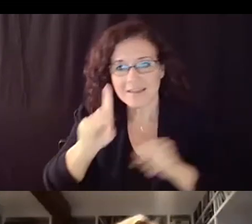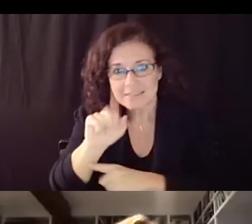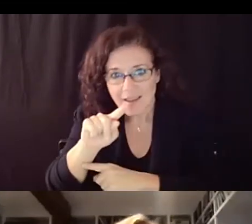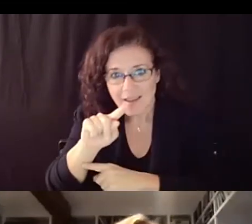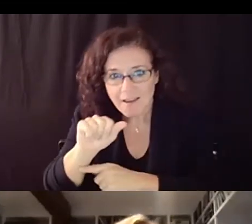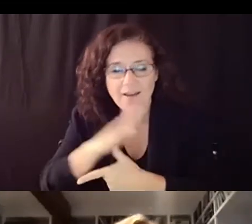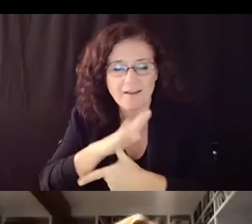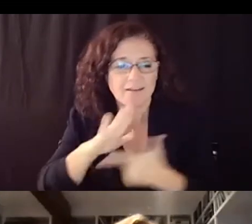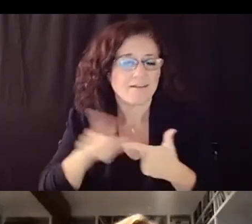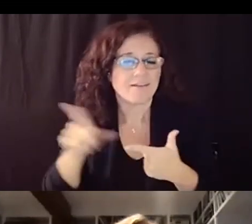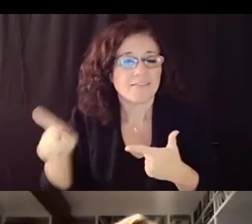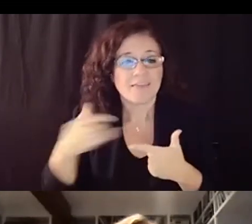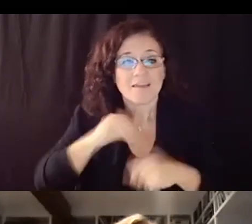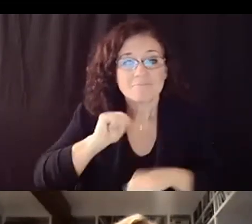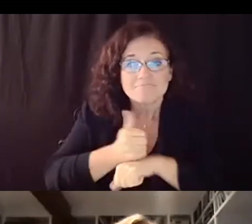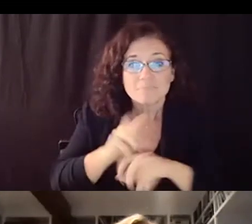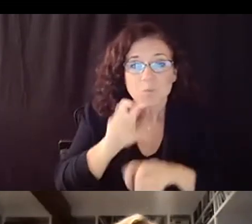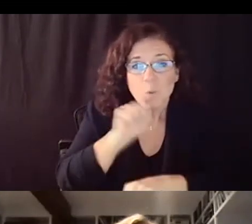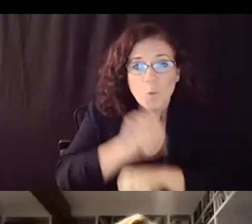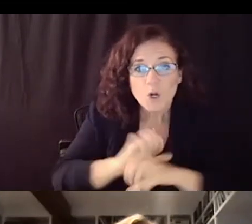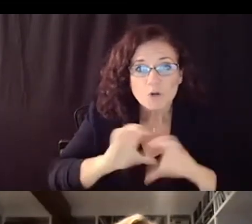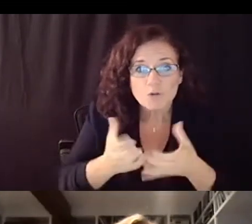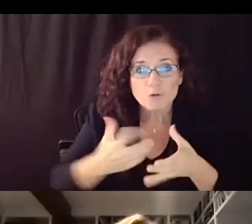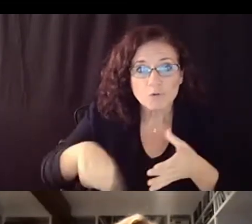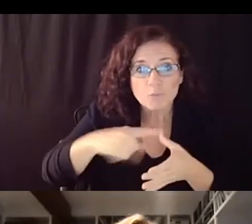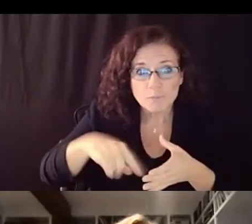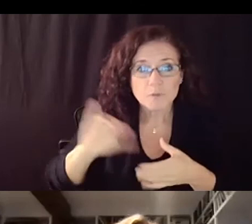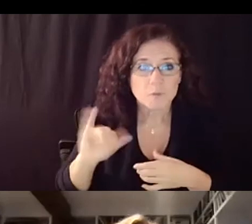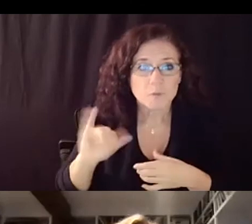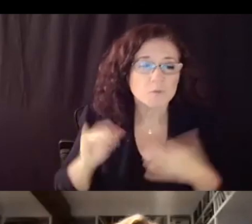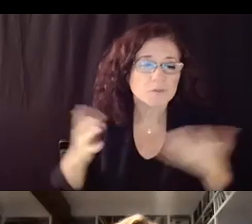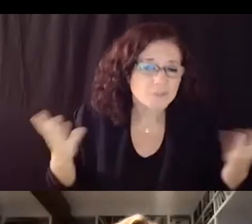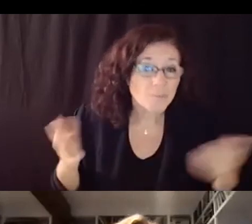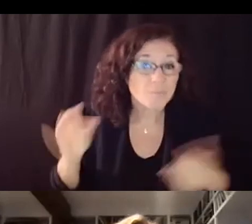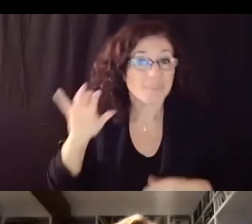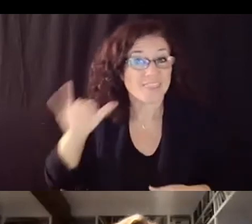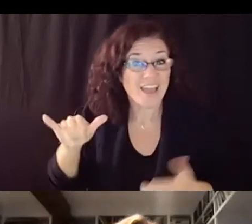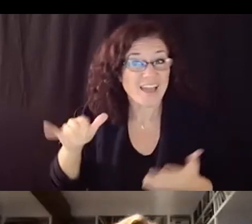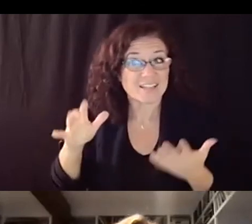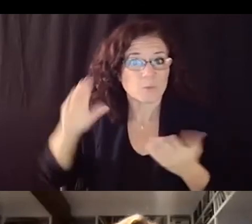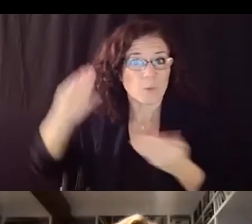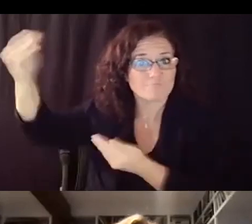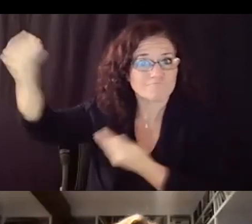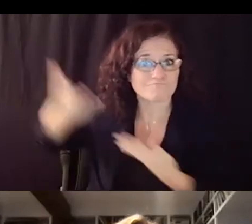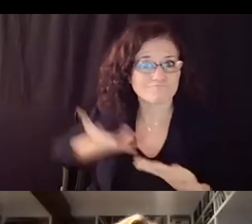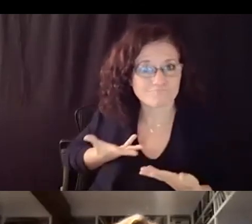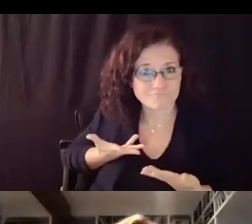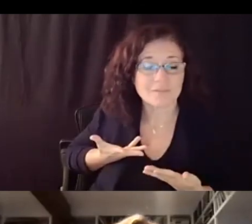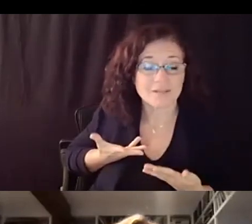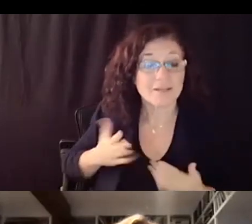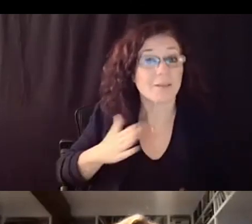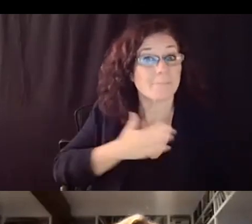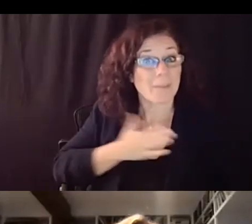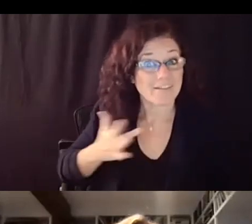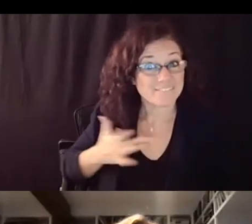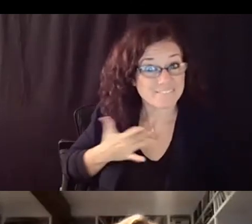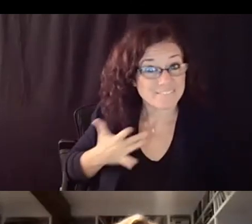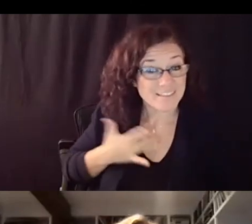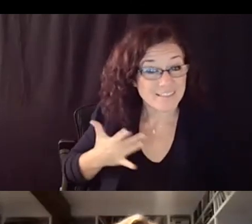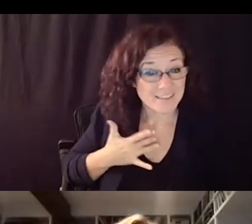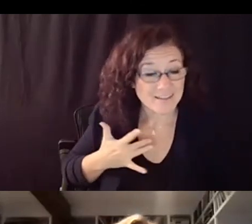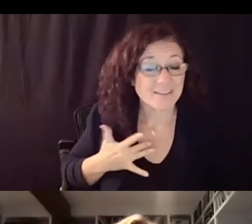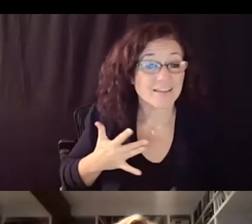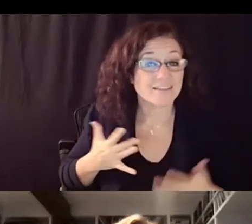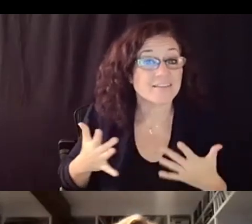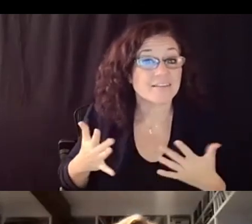group with experts at the state so those are the pieces i know my sense from what i've heard is that the concern was that not